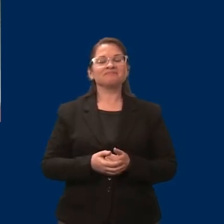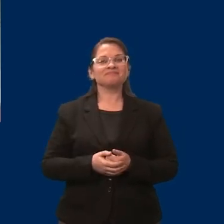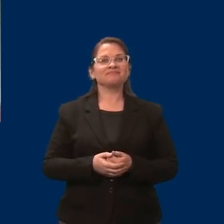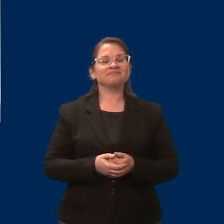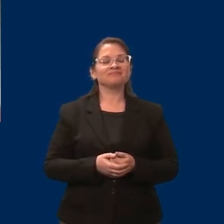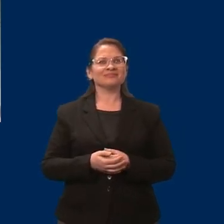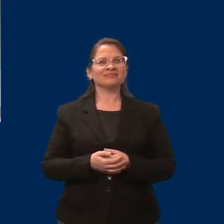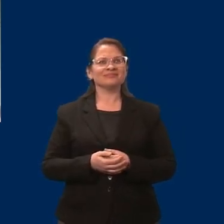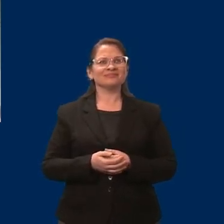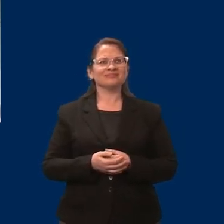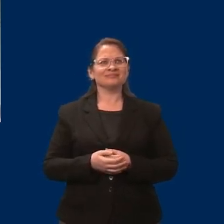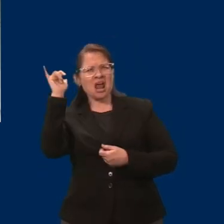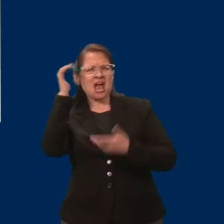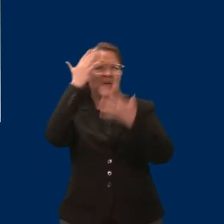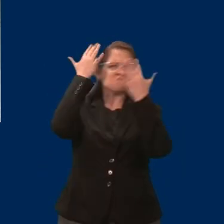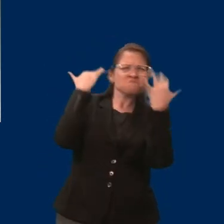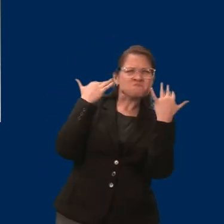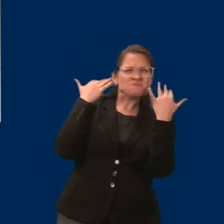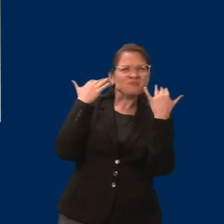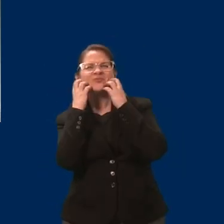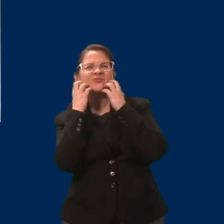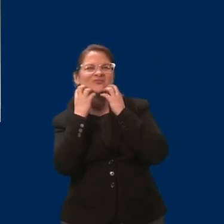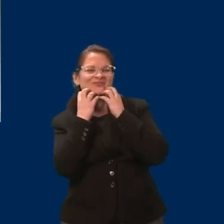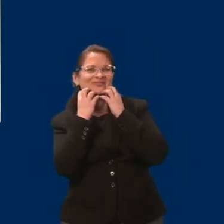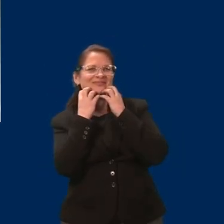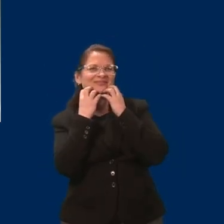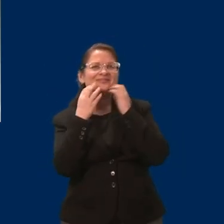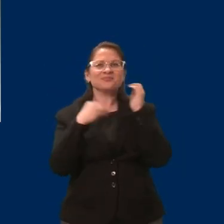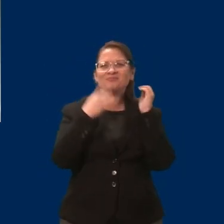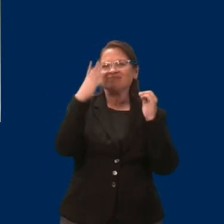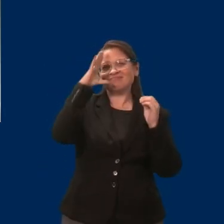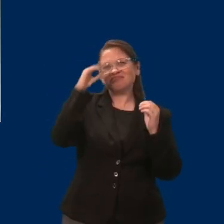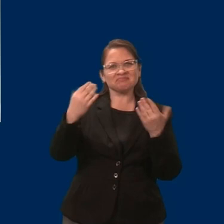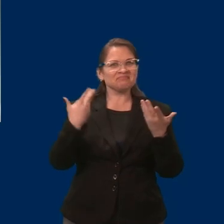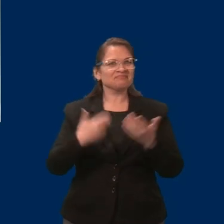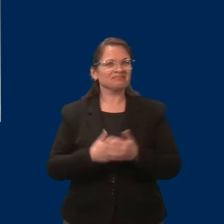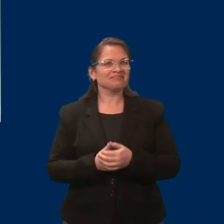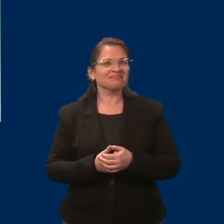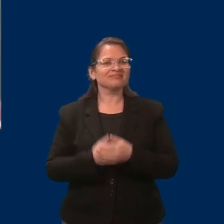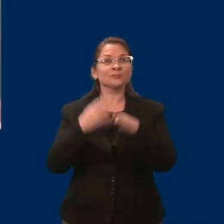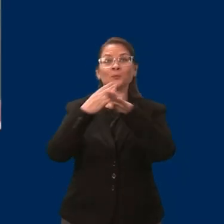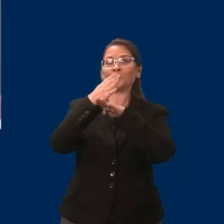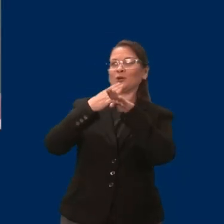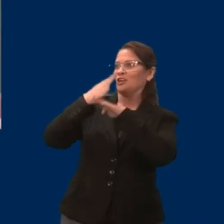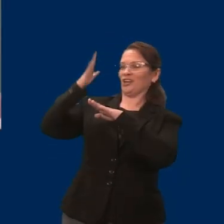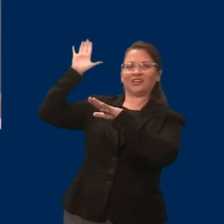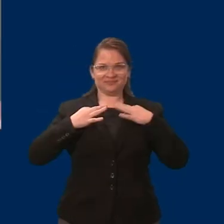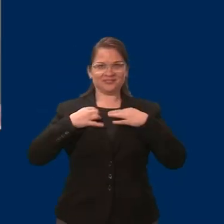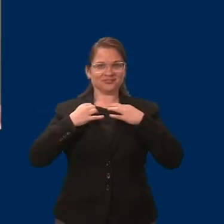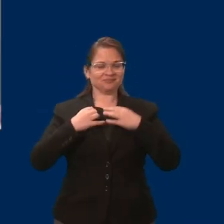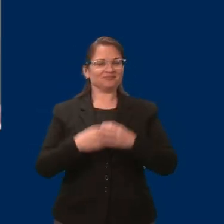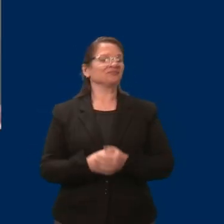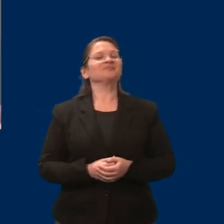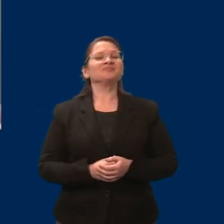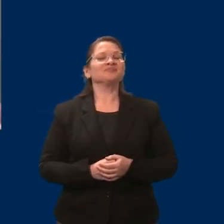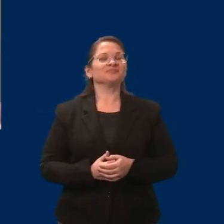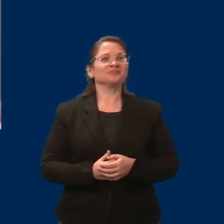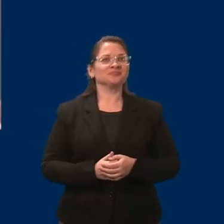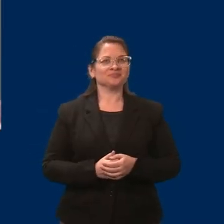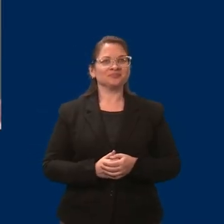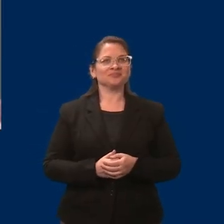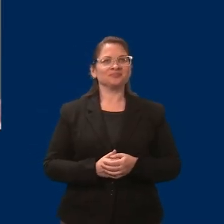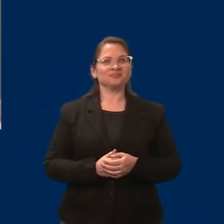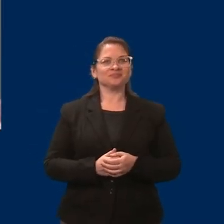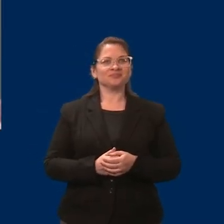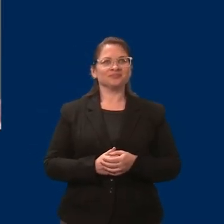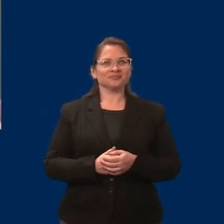I think I'm a blonde and a white guy, short beard, with a wood background, wearing a white-collared orange shirt. I'm a quadriplegic. had a